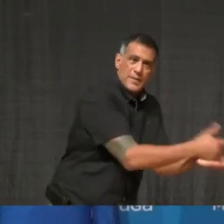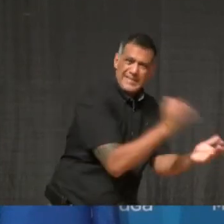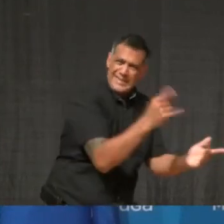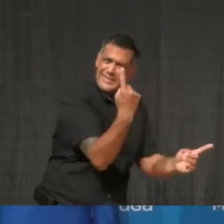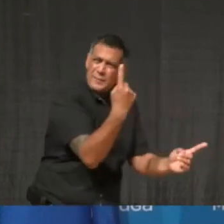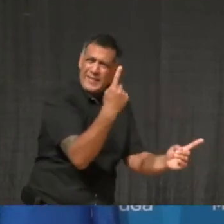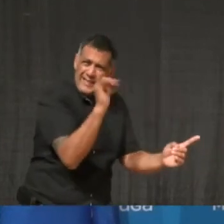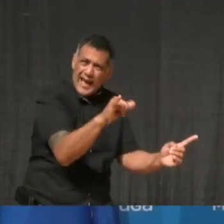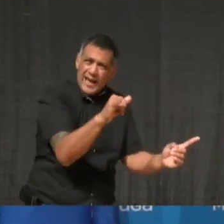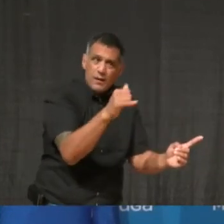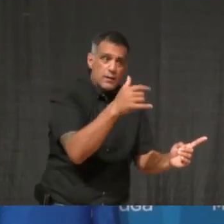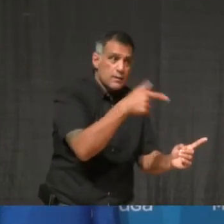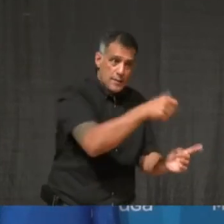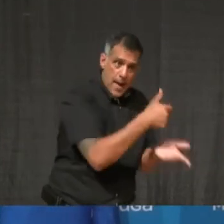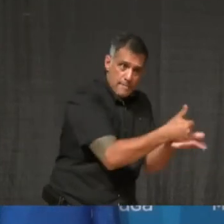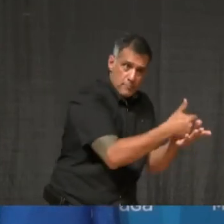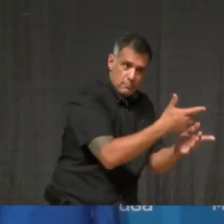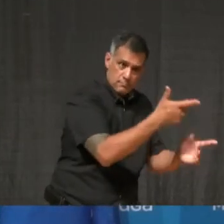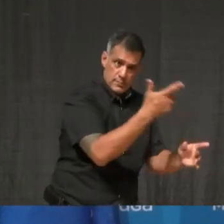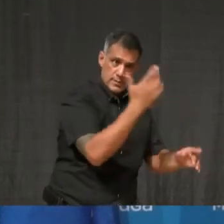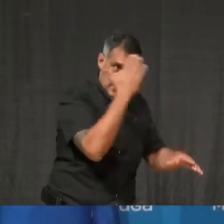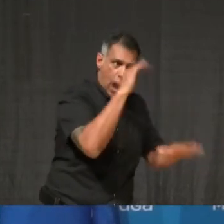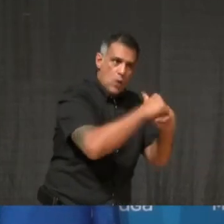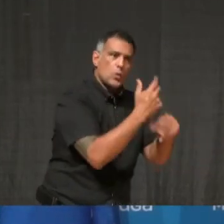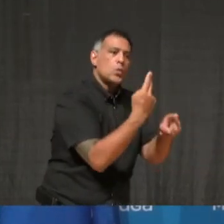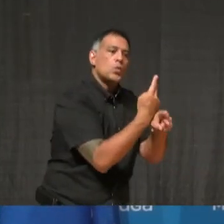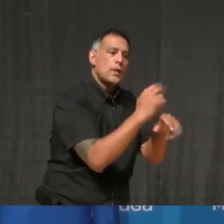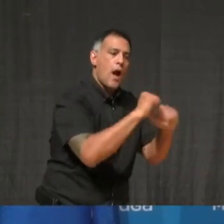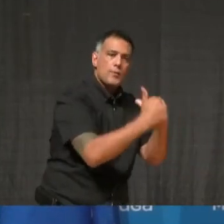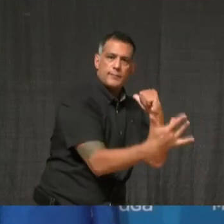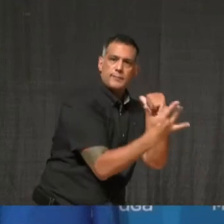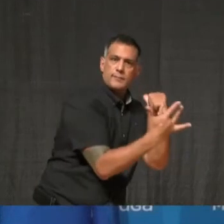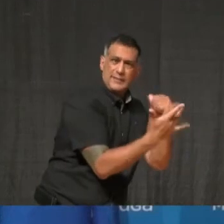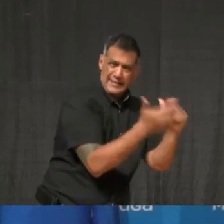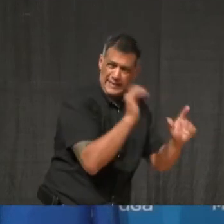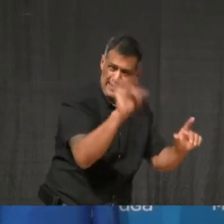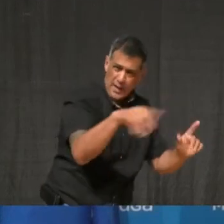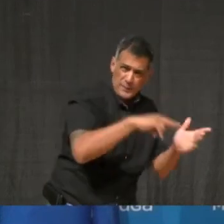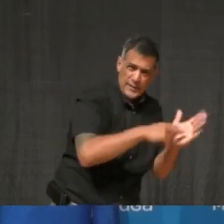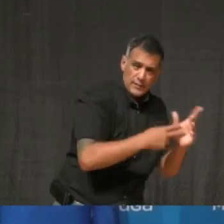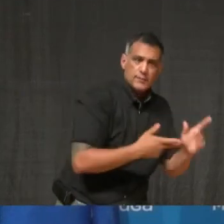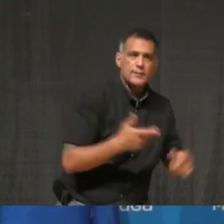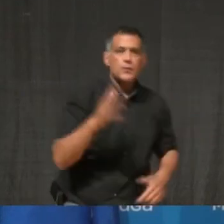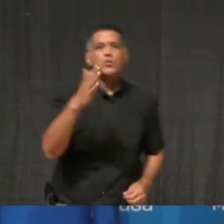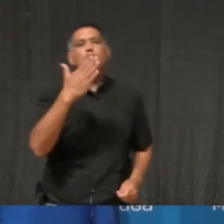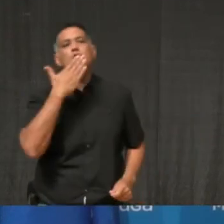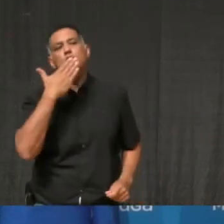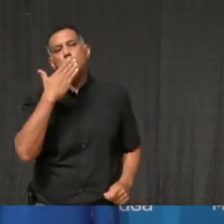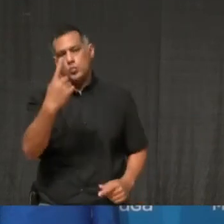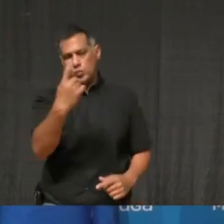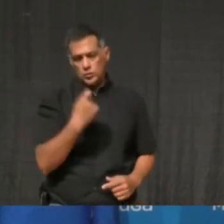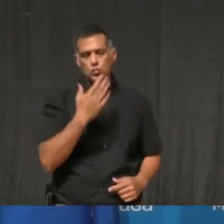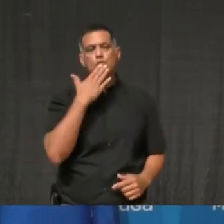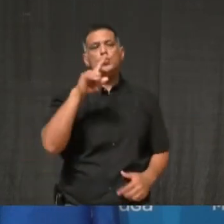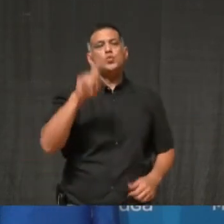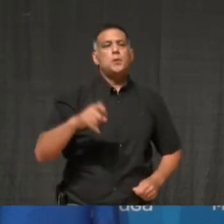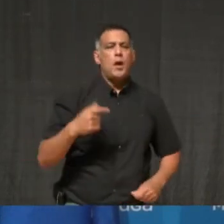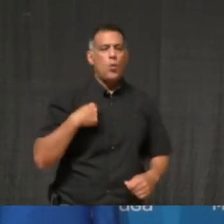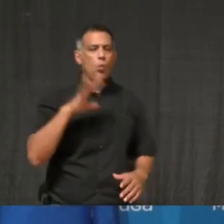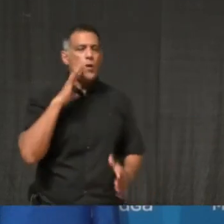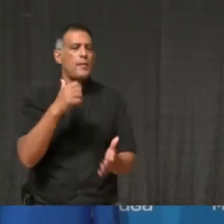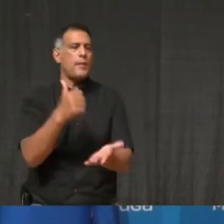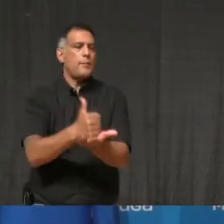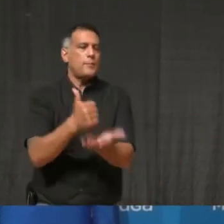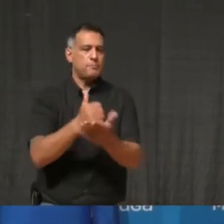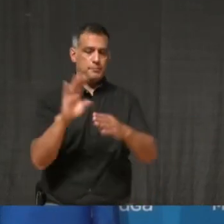So, you know, you ask a very valid question. We assisted all of our, or many of our small businesses in our community, get them online, get them